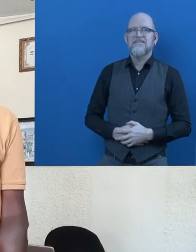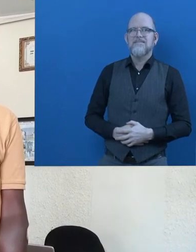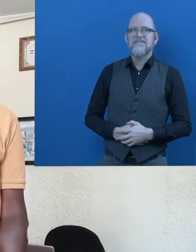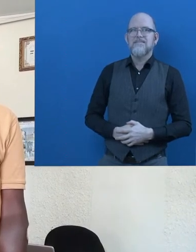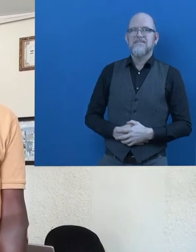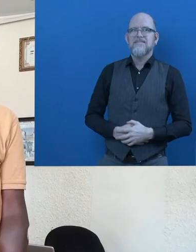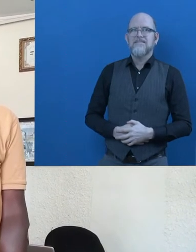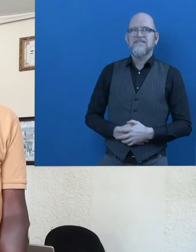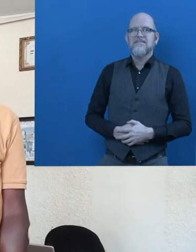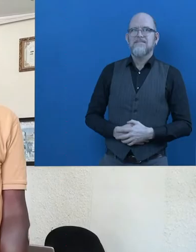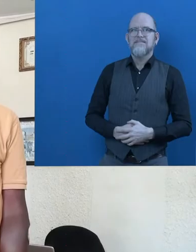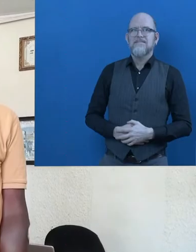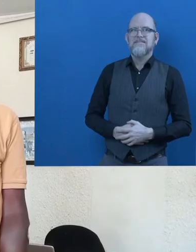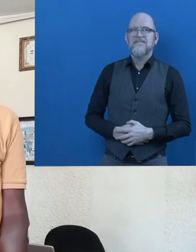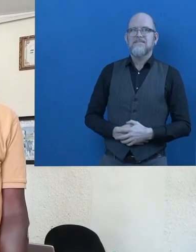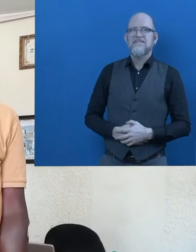this solution?